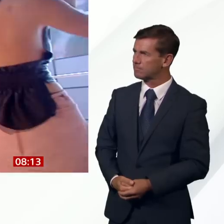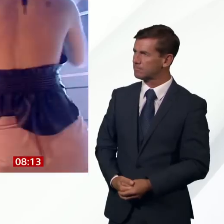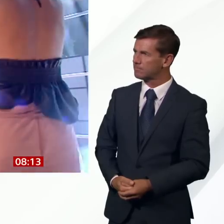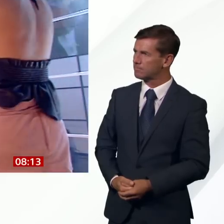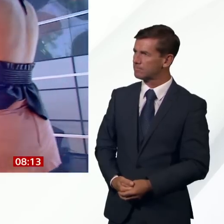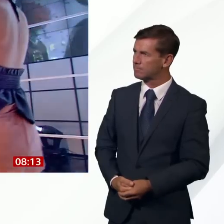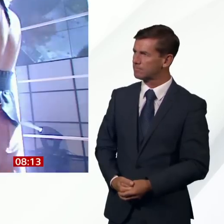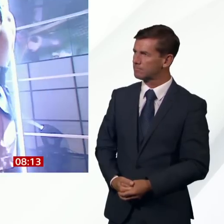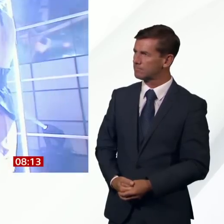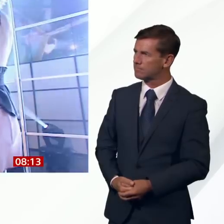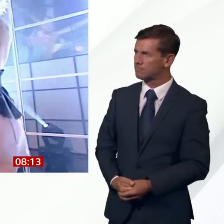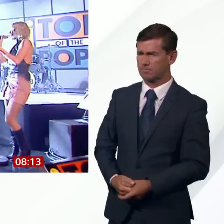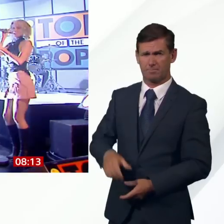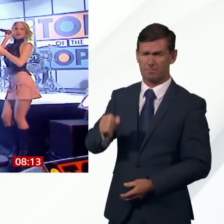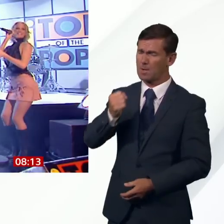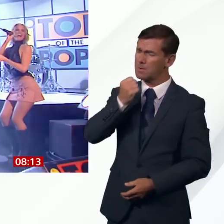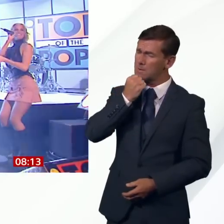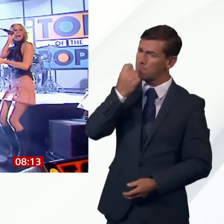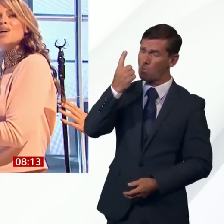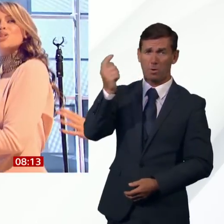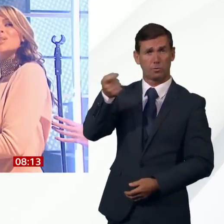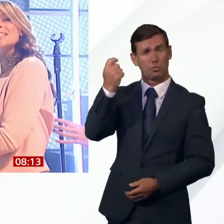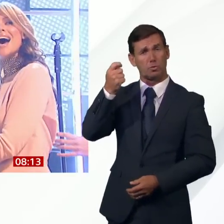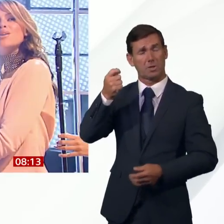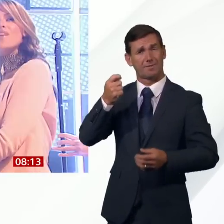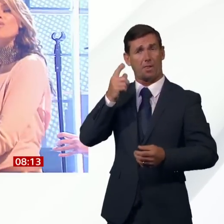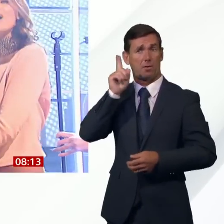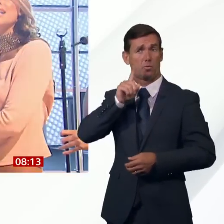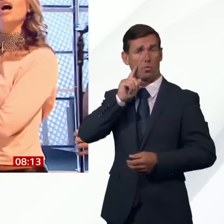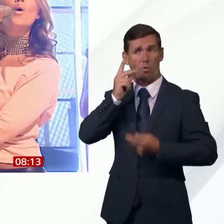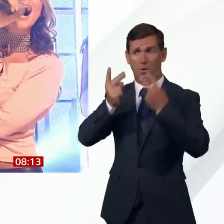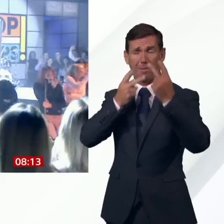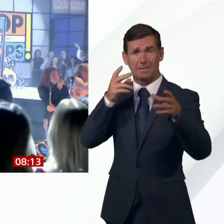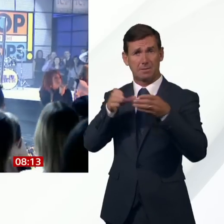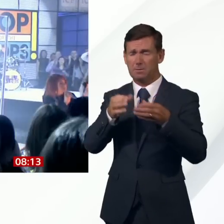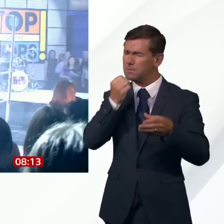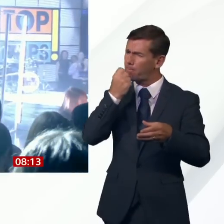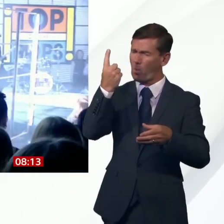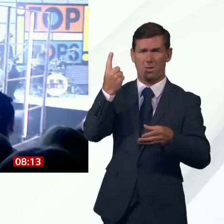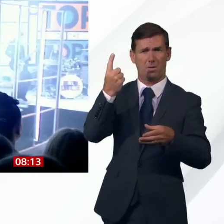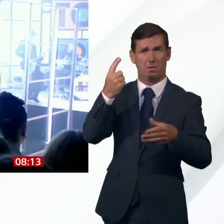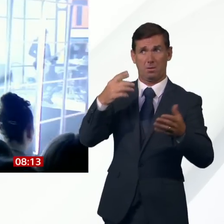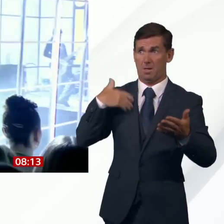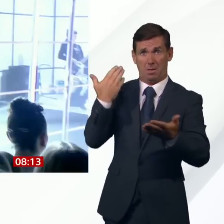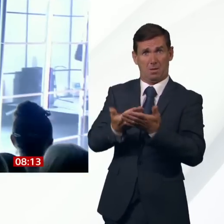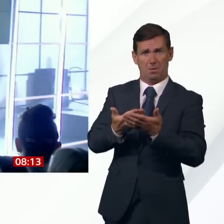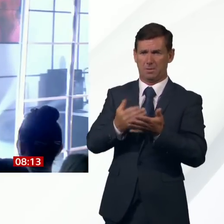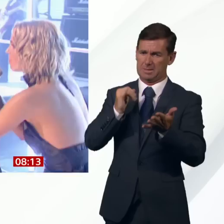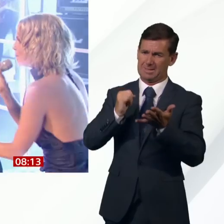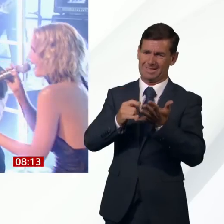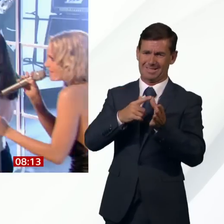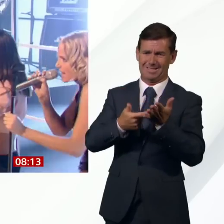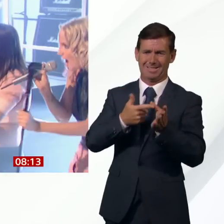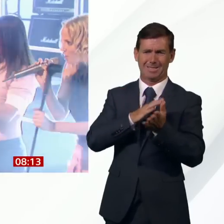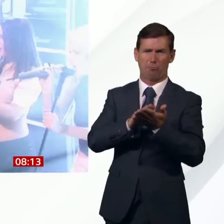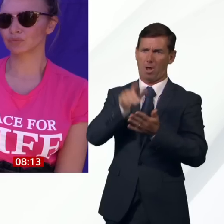As part of Britain's most successful girl band in chart history, Sarah was an idol to many. We all needed